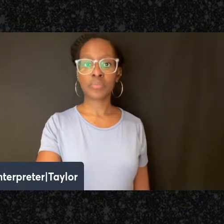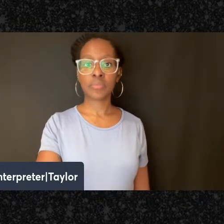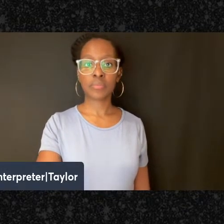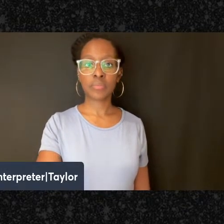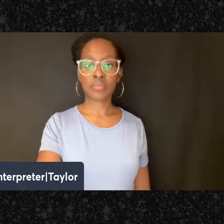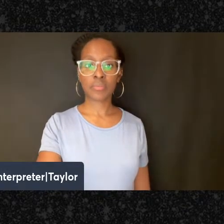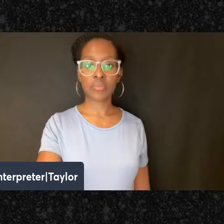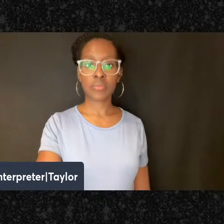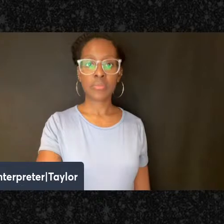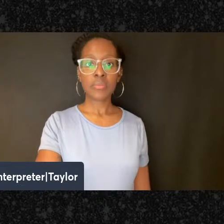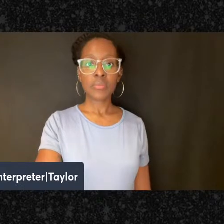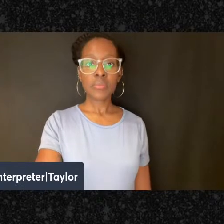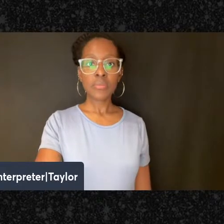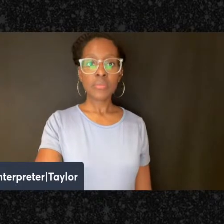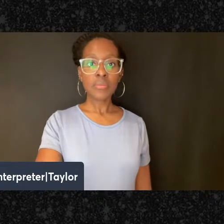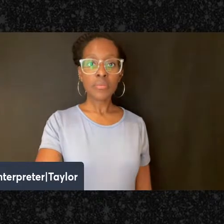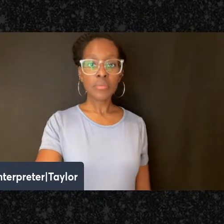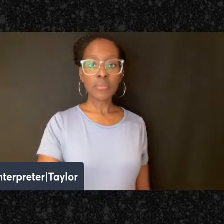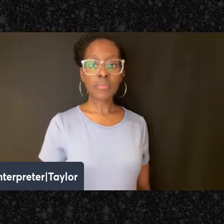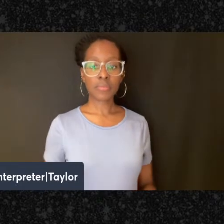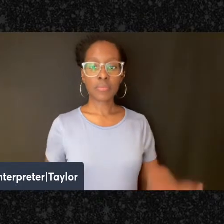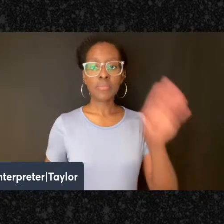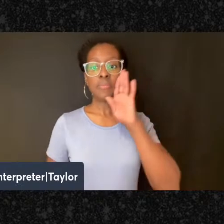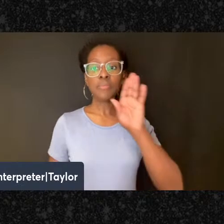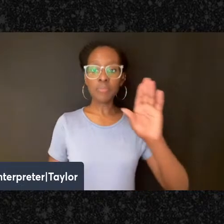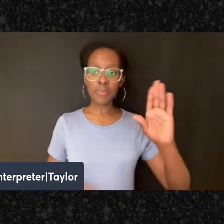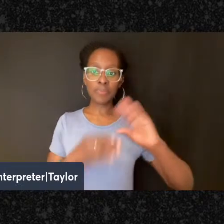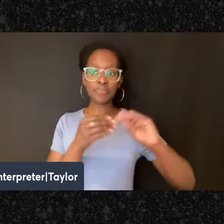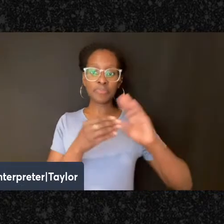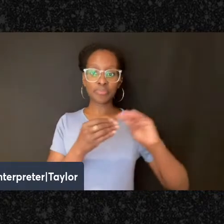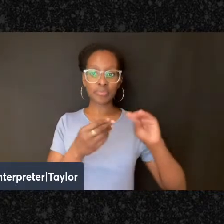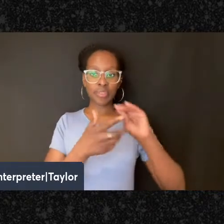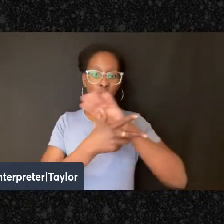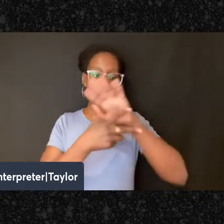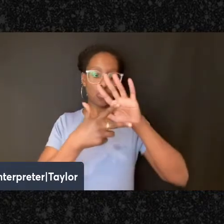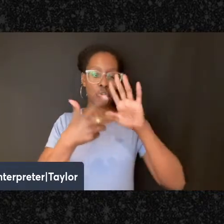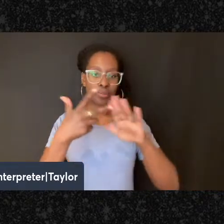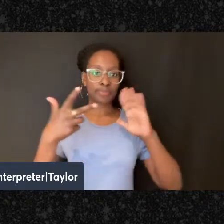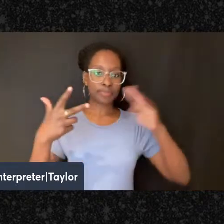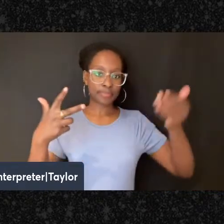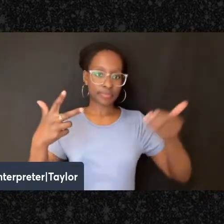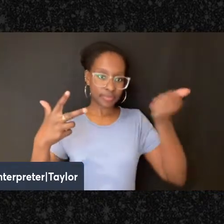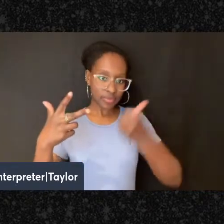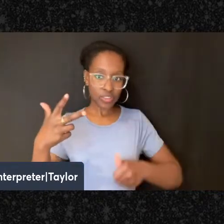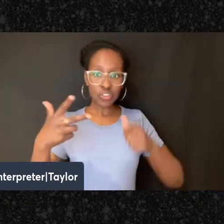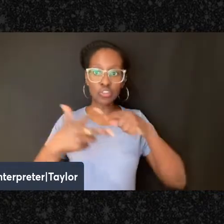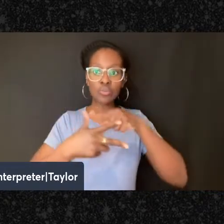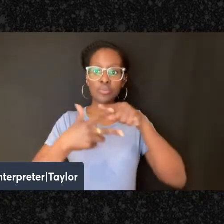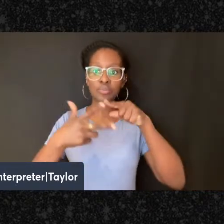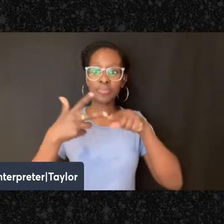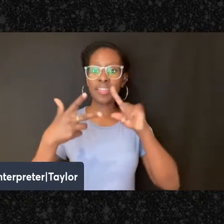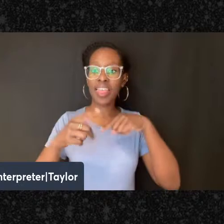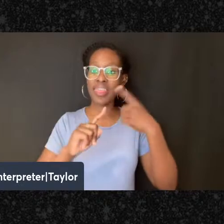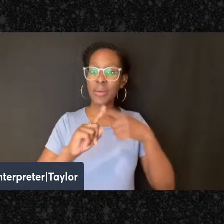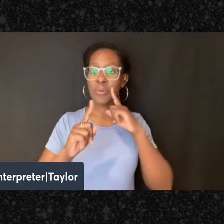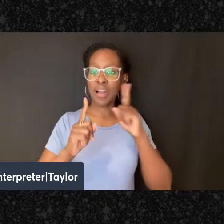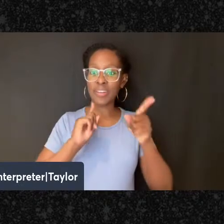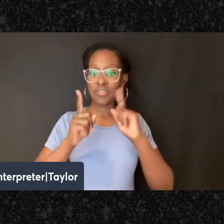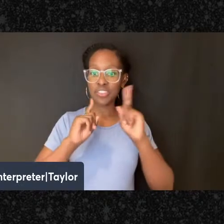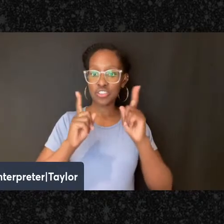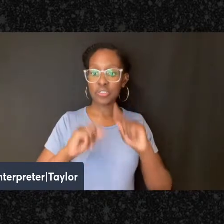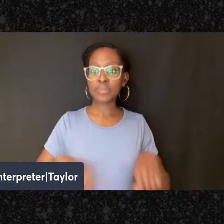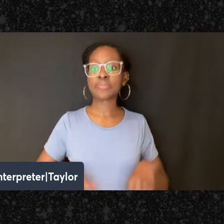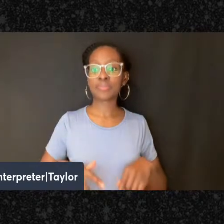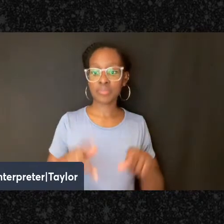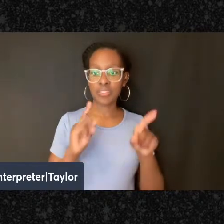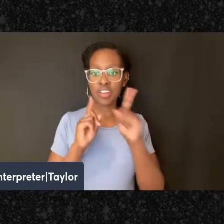And they will be speaking in the following order. I will introduce each of them, and then we'll have conversation. We'll have conversation